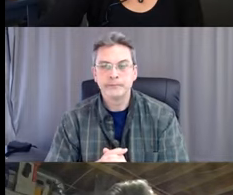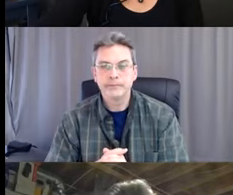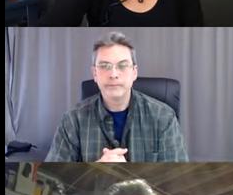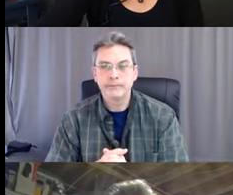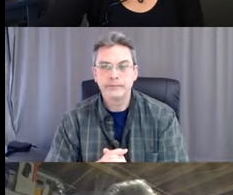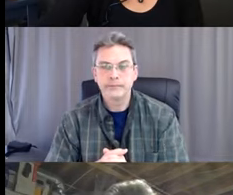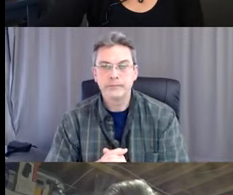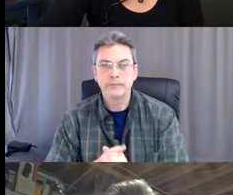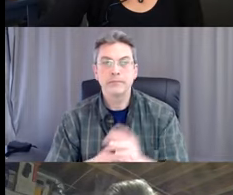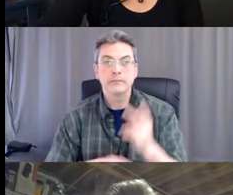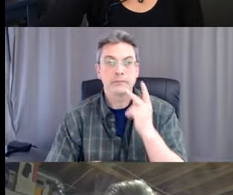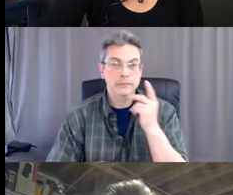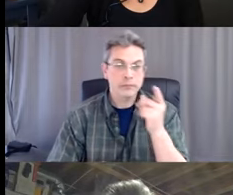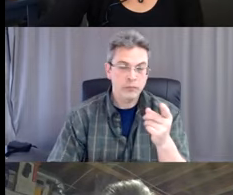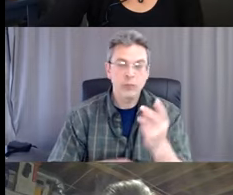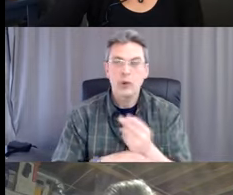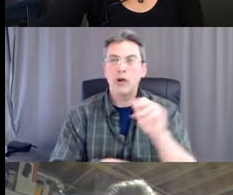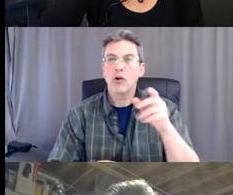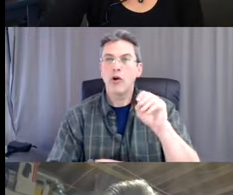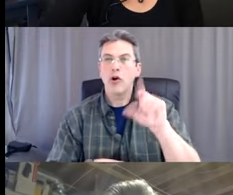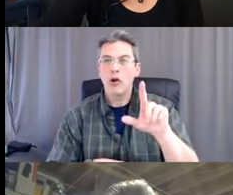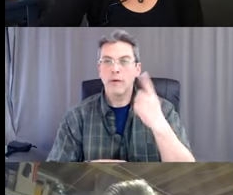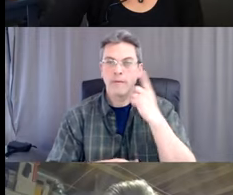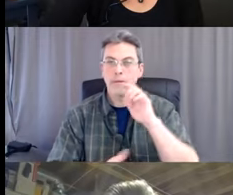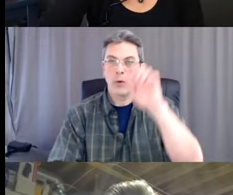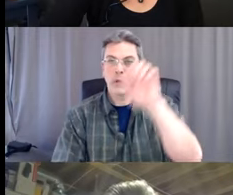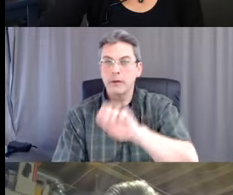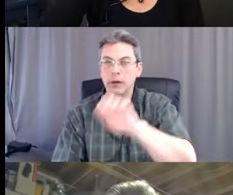Again, alcohol-based hand rub when you don't have access to soap and water.